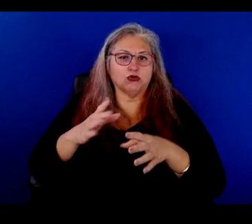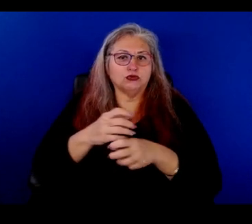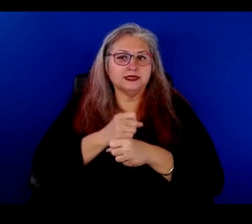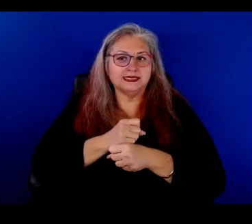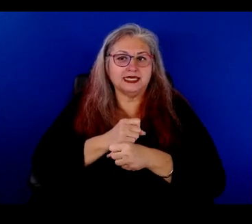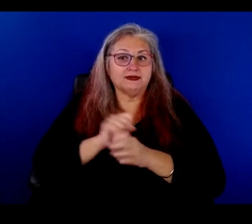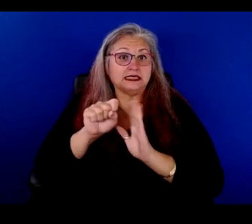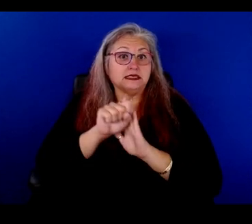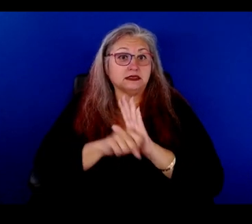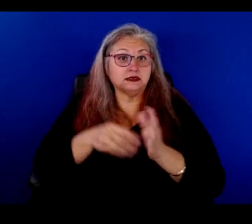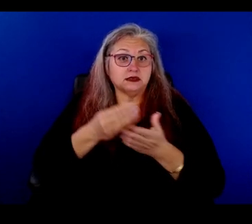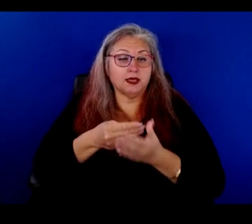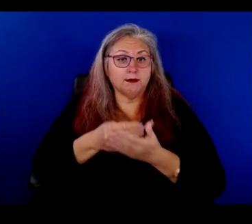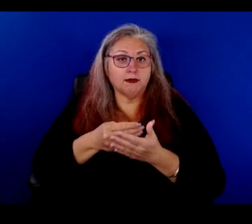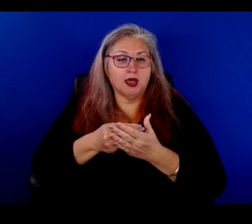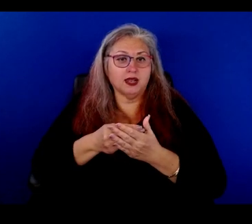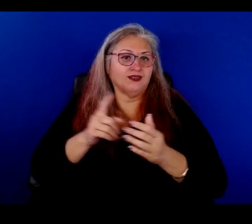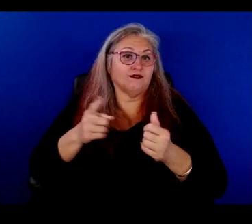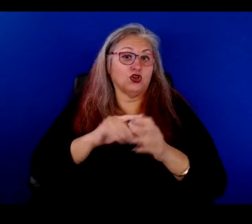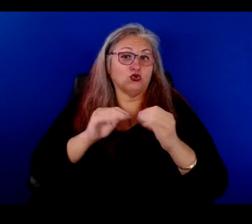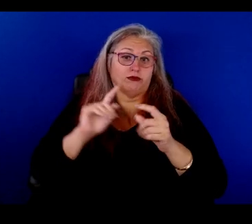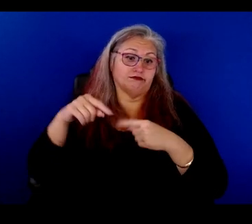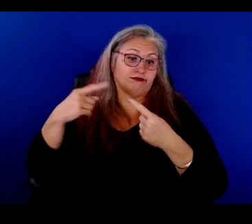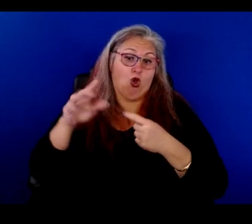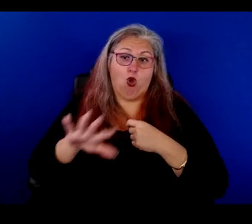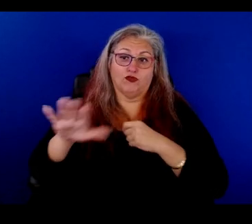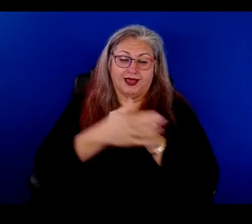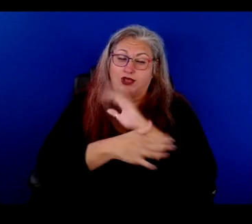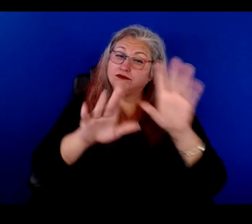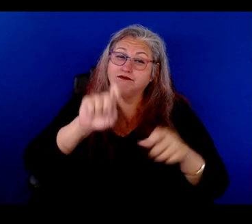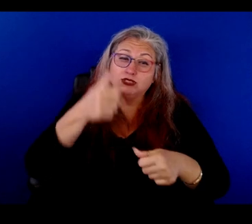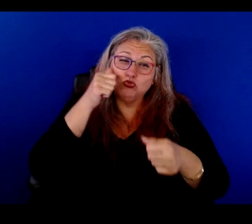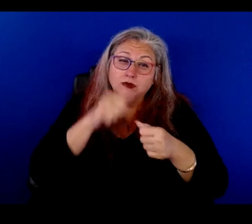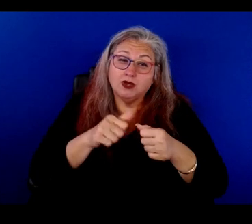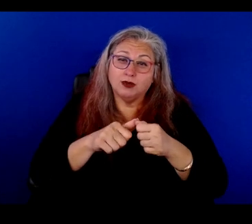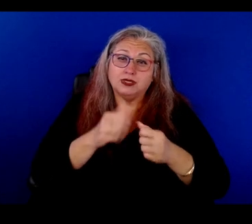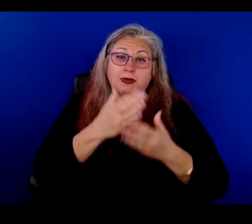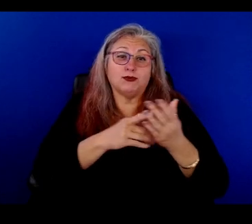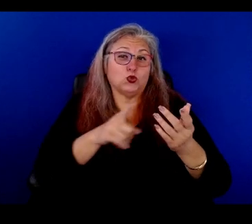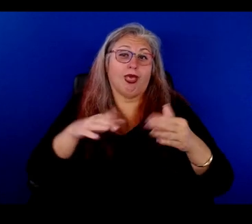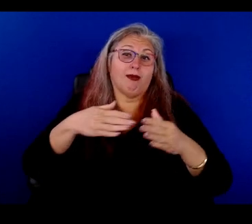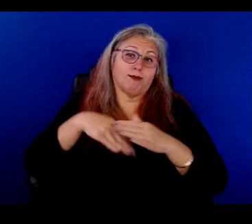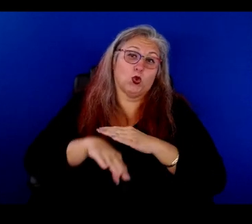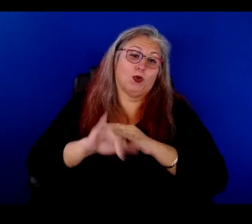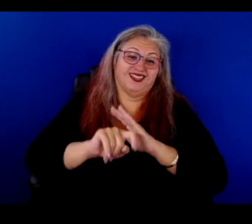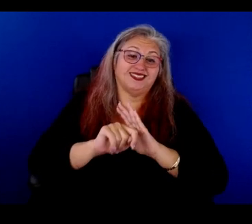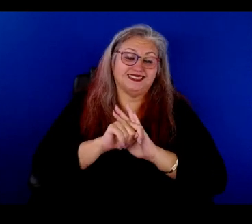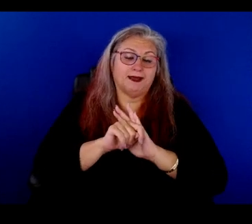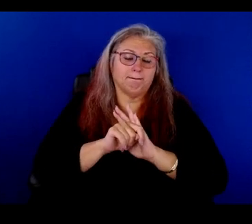state funding, one of the first organizations in the country, and people, you have to remember, and for those who weren't alive during those times,